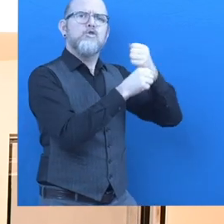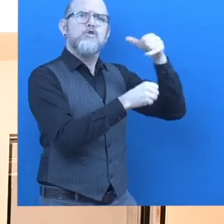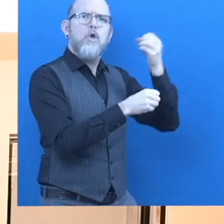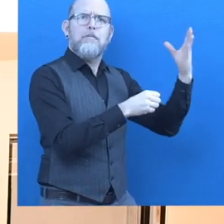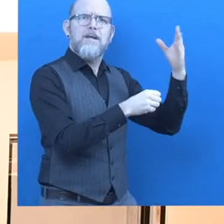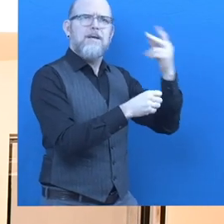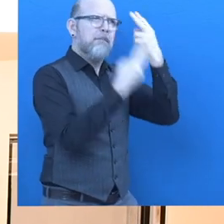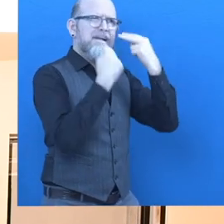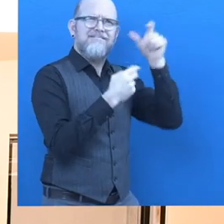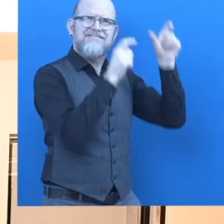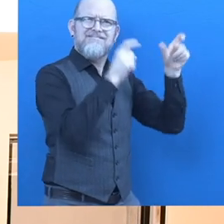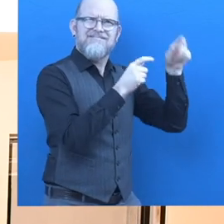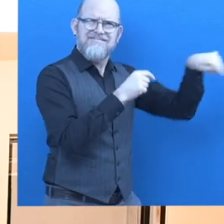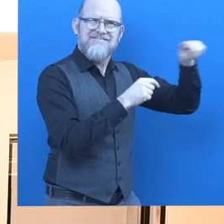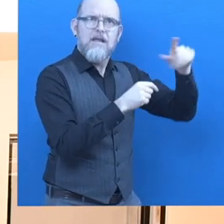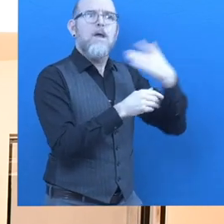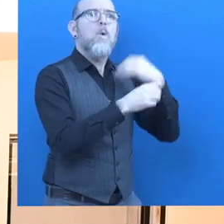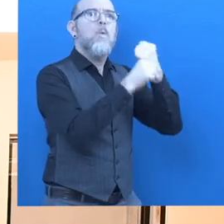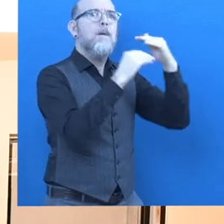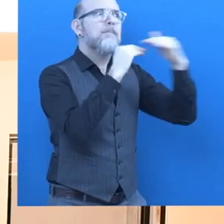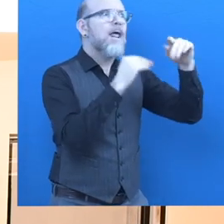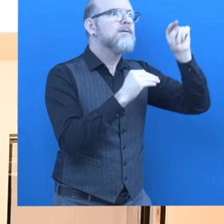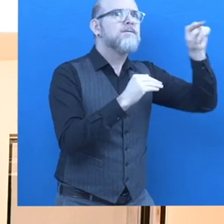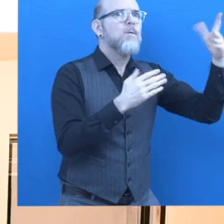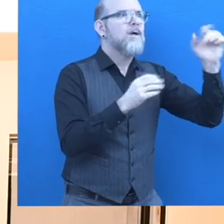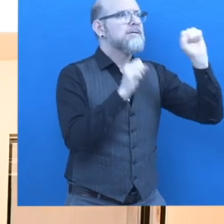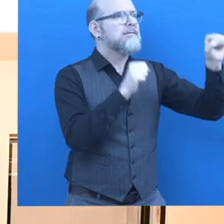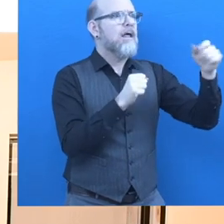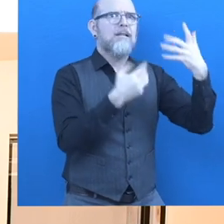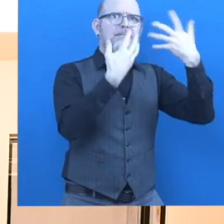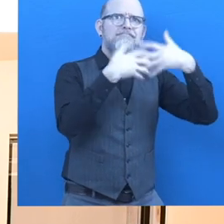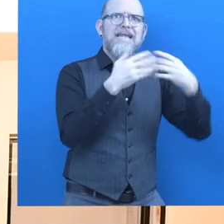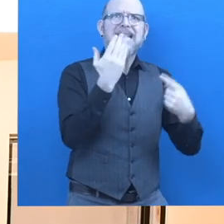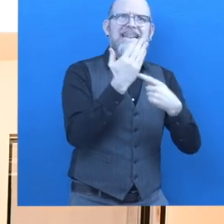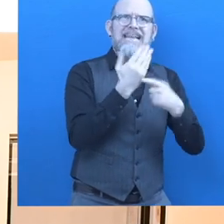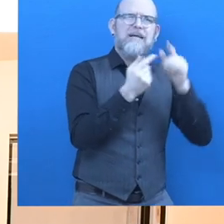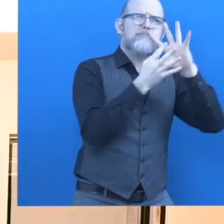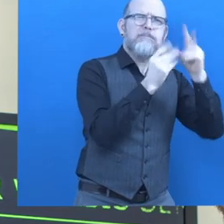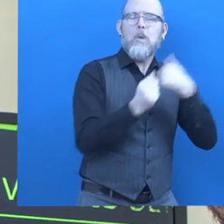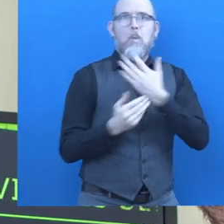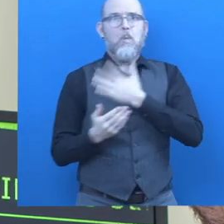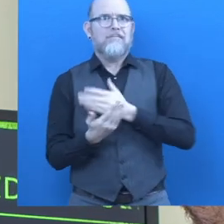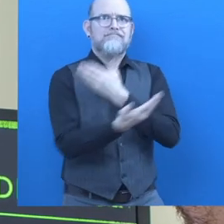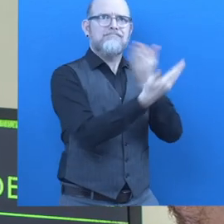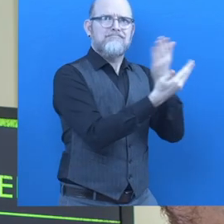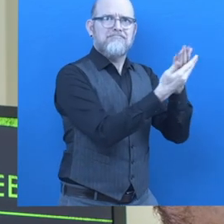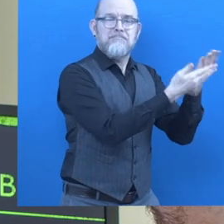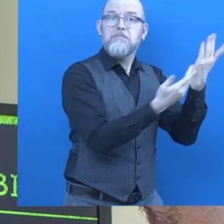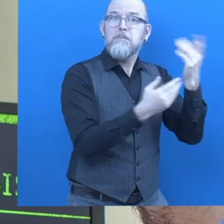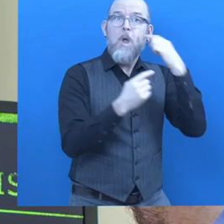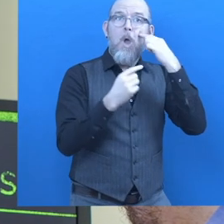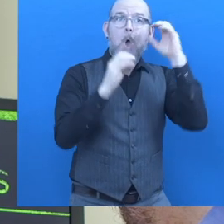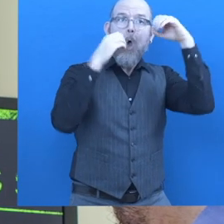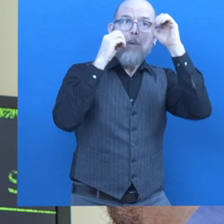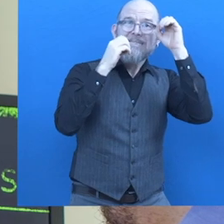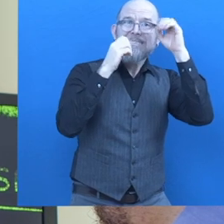area, collected equipment for workplaces. We cover from optics to optoelectronic devices, screen reading devices, from screen